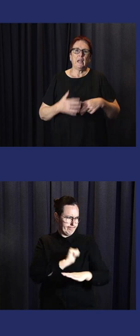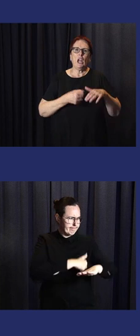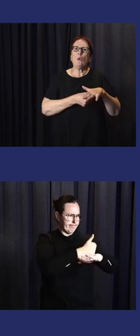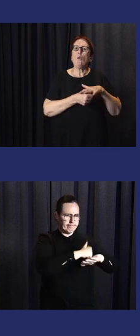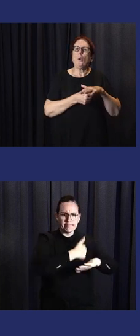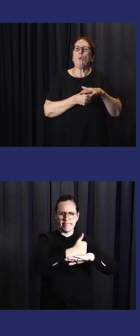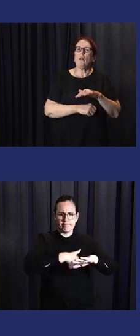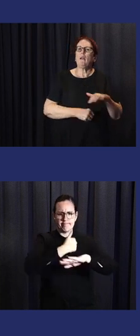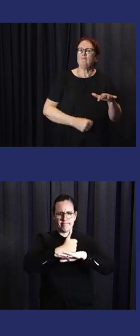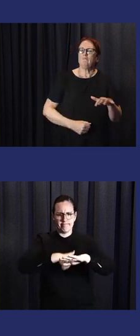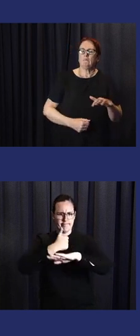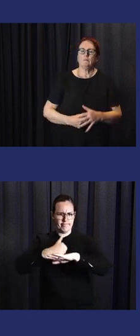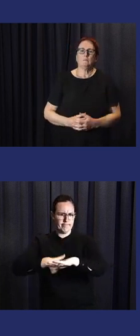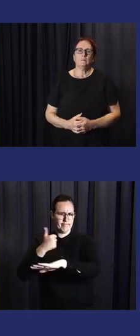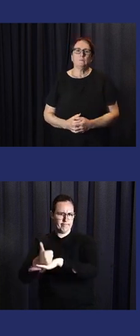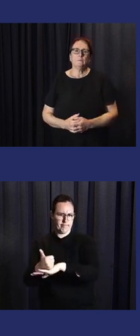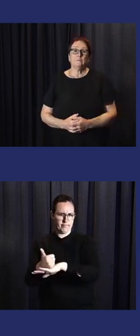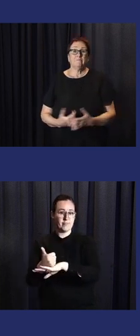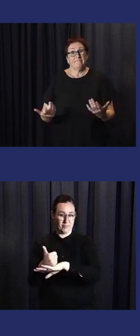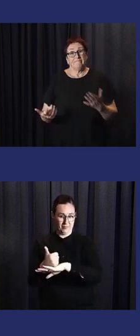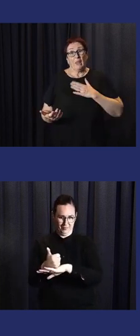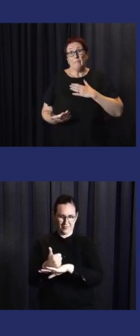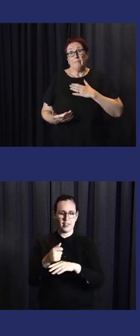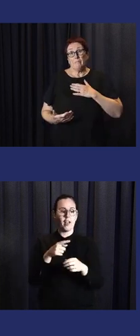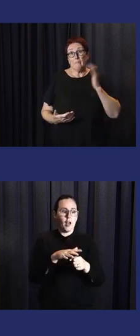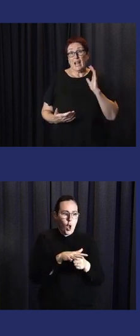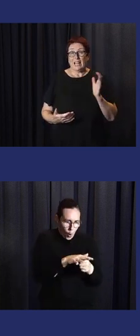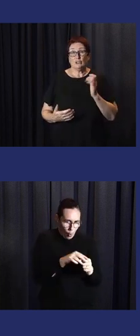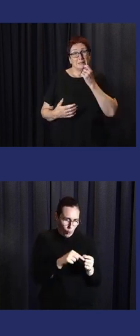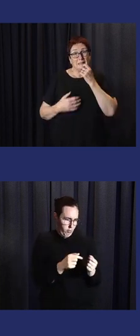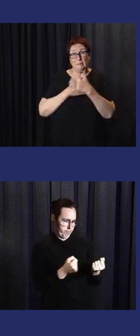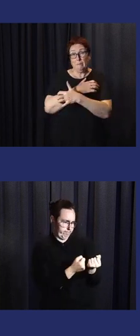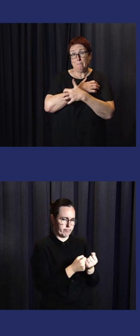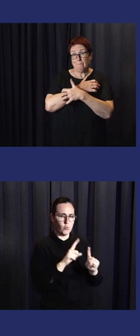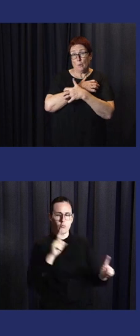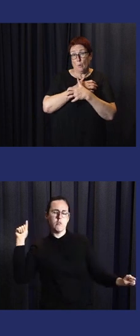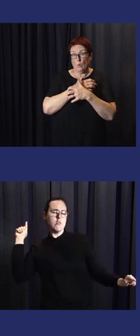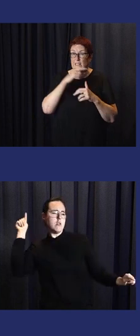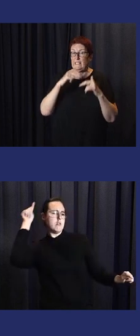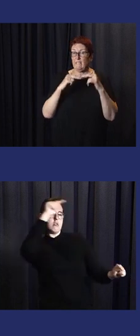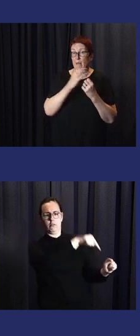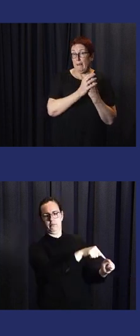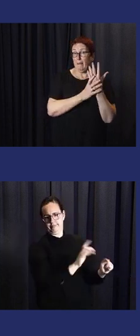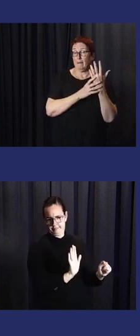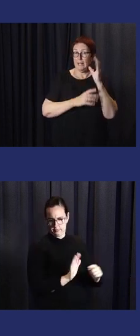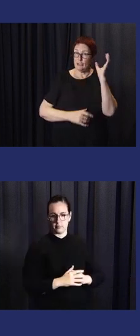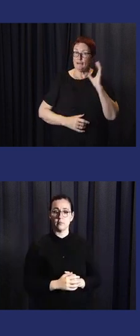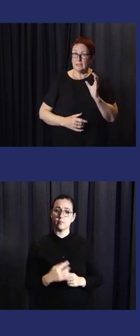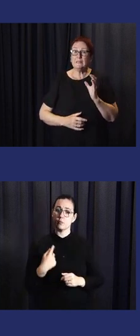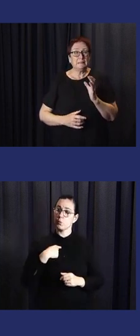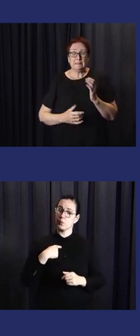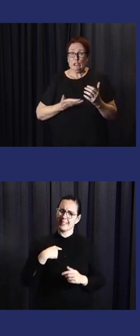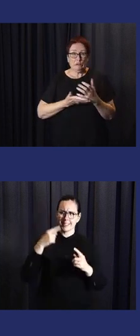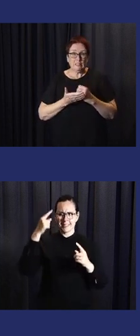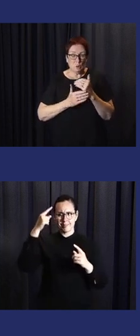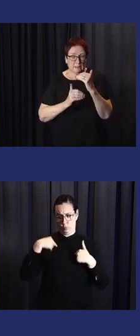the preparation on the fall-spot at the local level. Because we are the developing